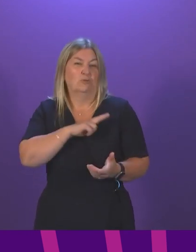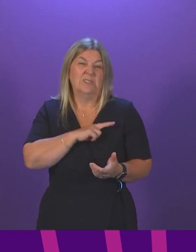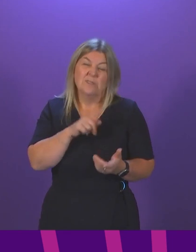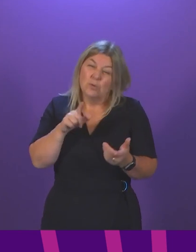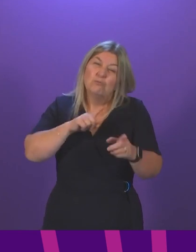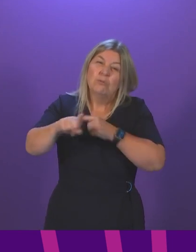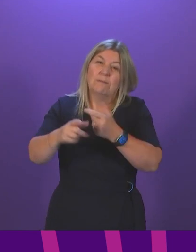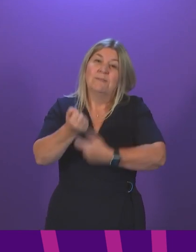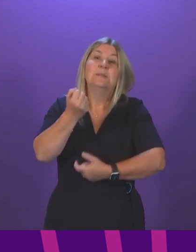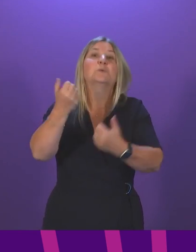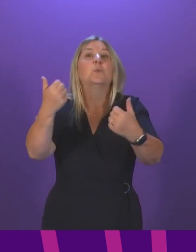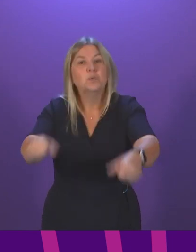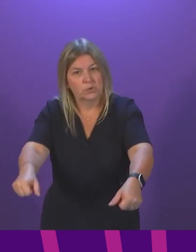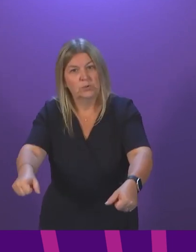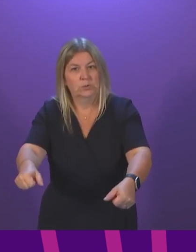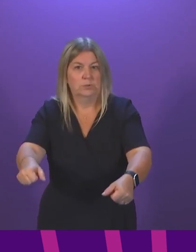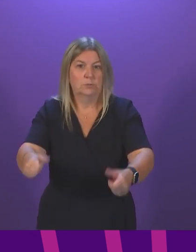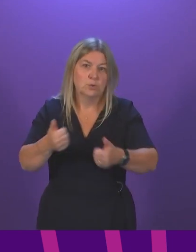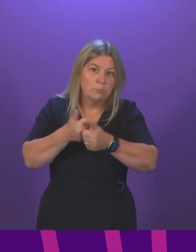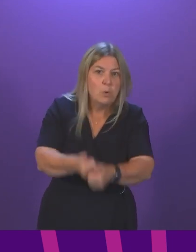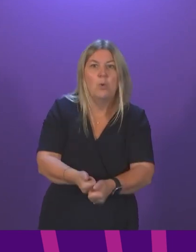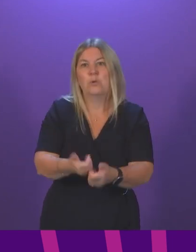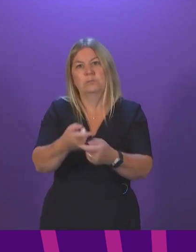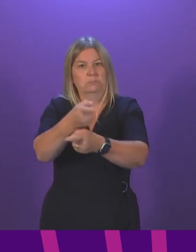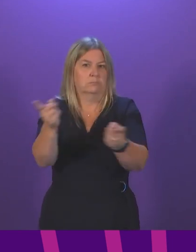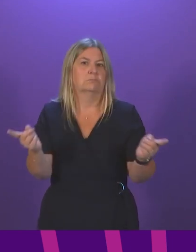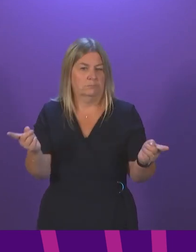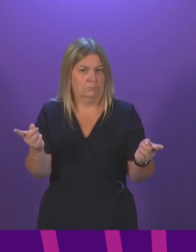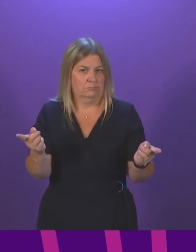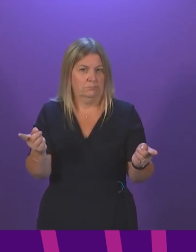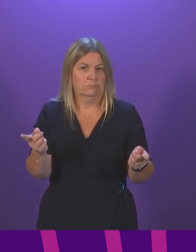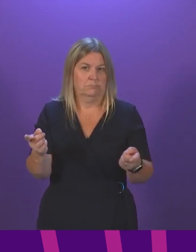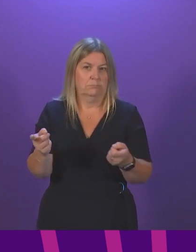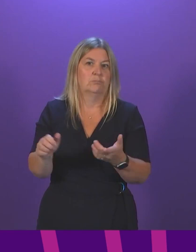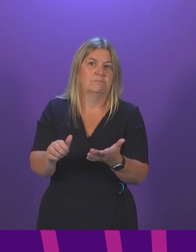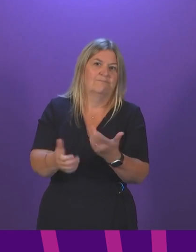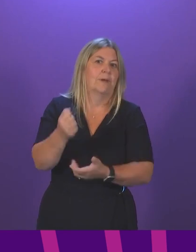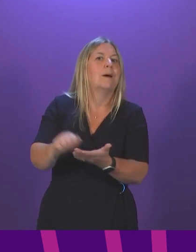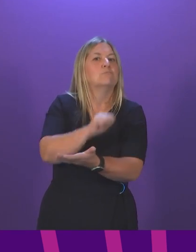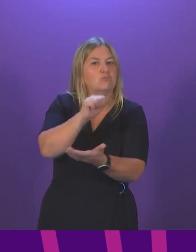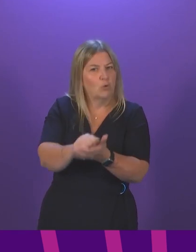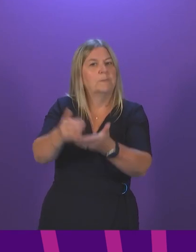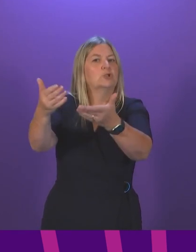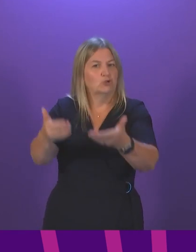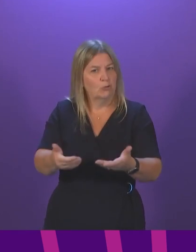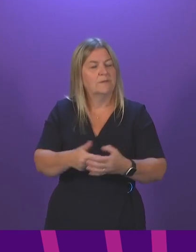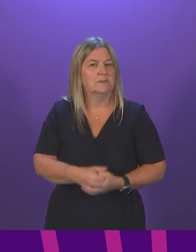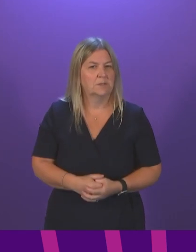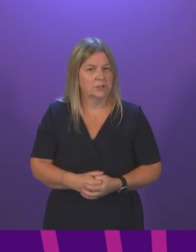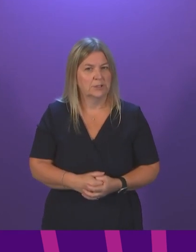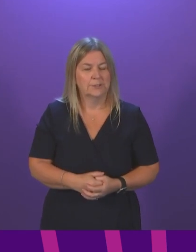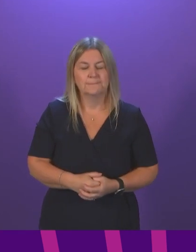allow the ambulance service to provide the level of response that they want to and people have a right to expect. Sue Webber.